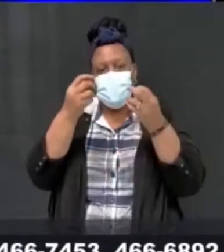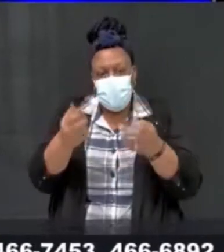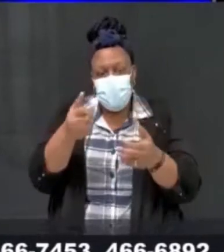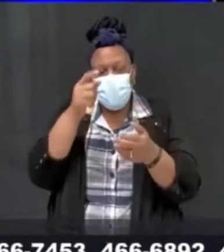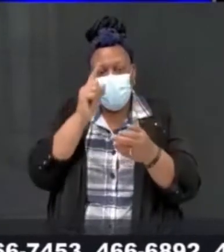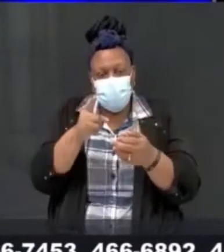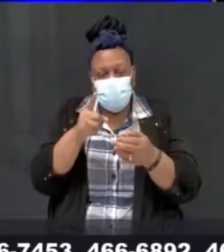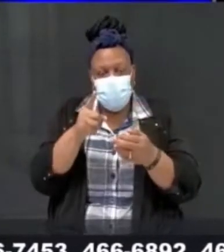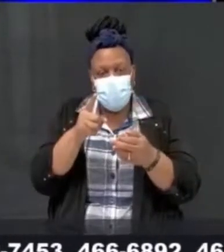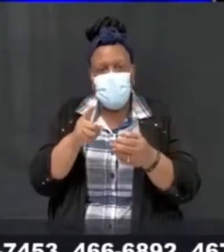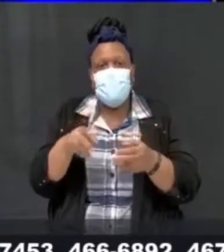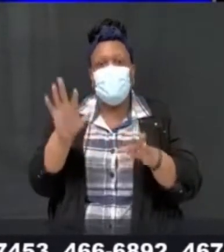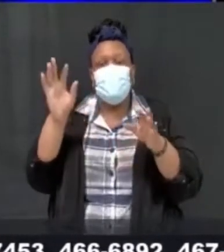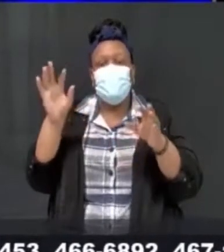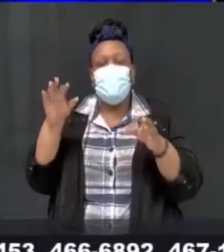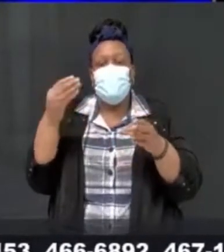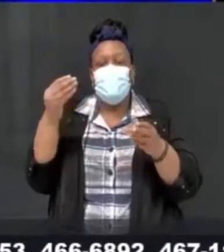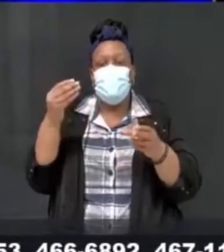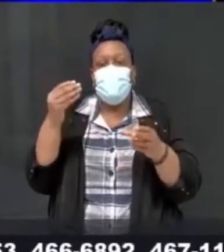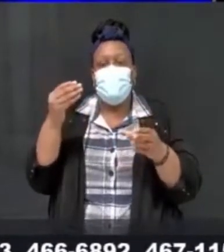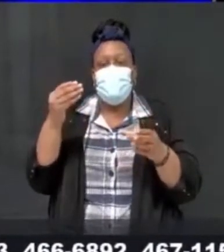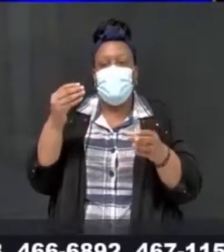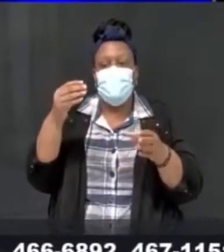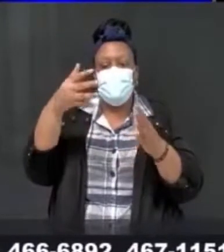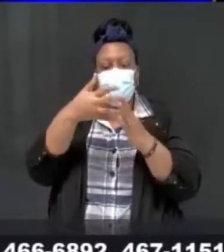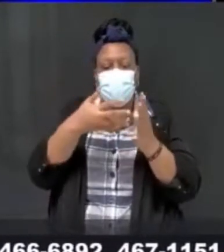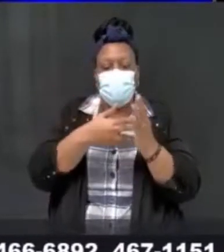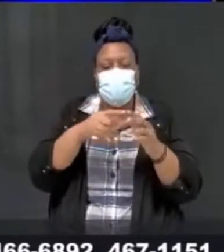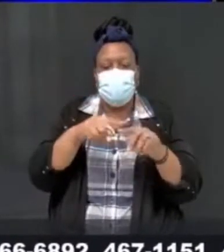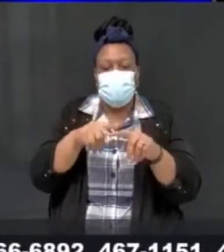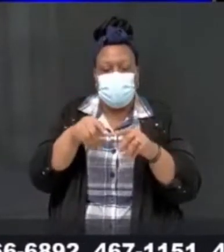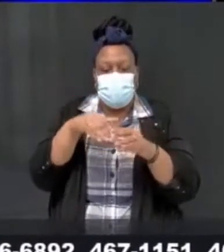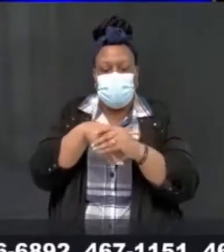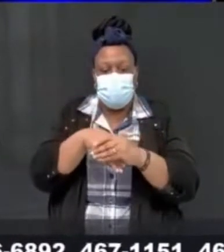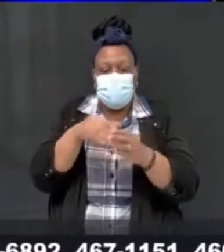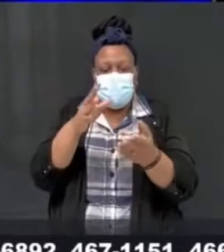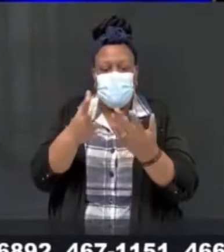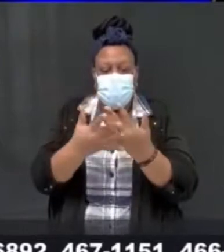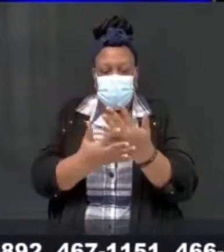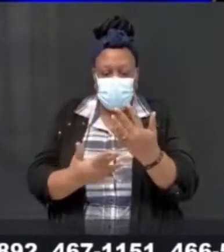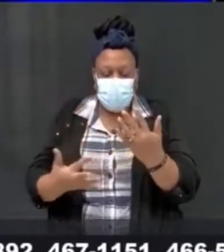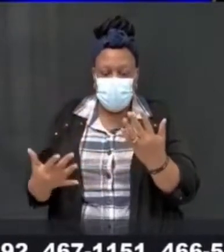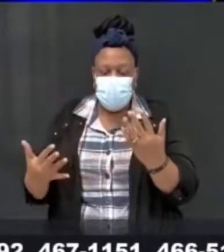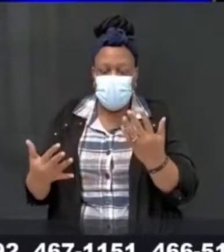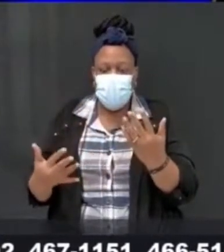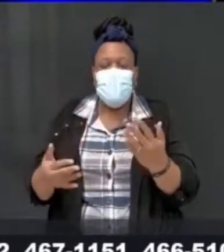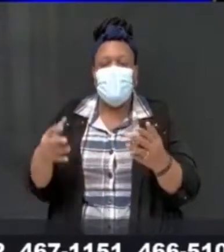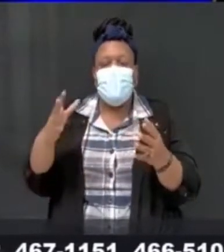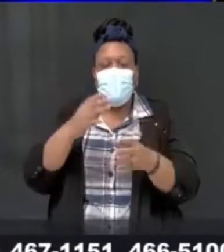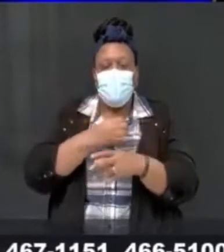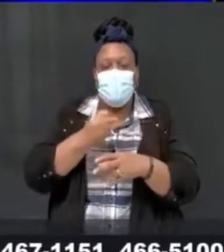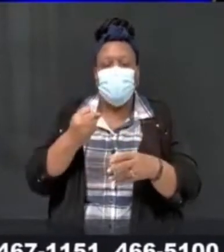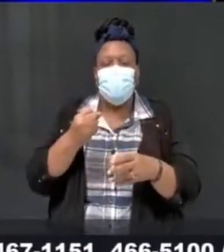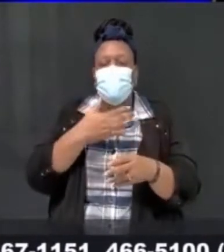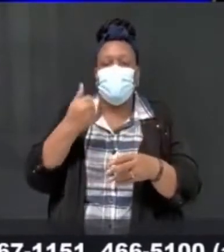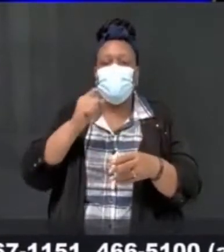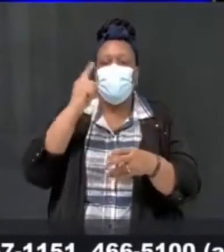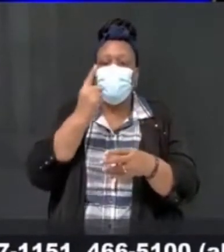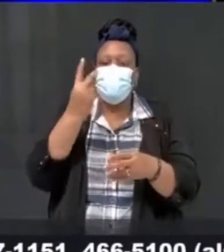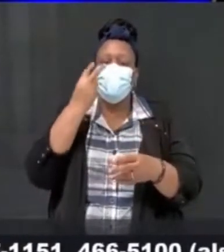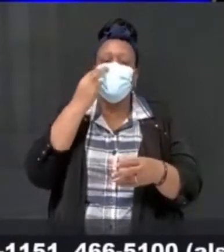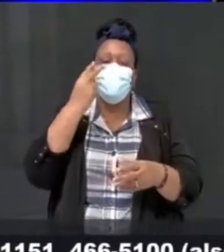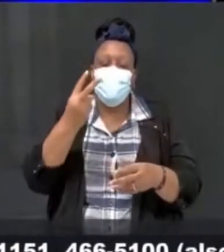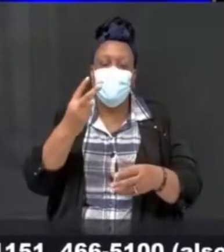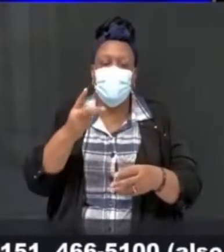which appears about – sorry, an IgG, which appears about three weeks after you were infected. So, if one were to use the